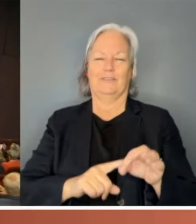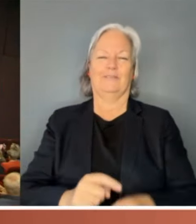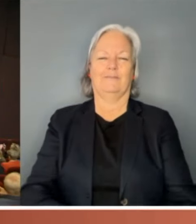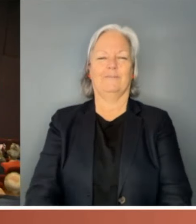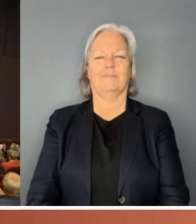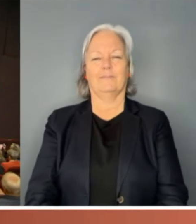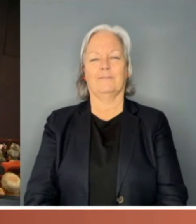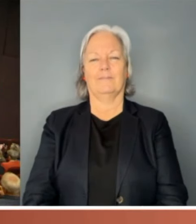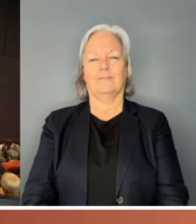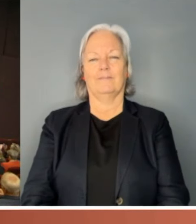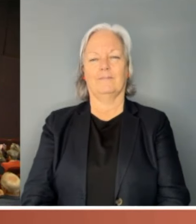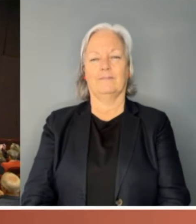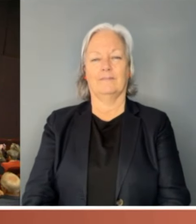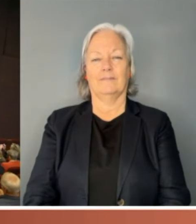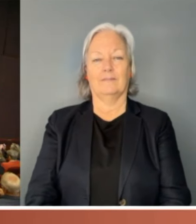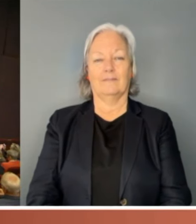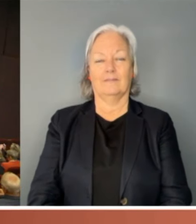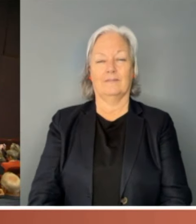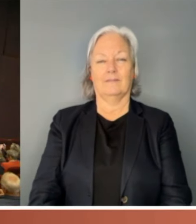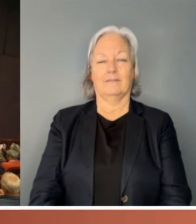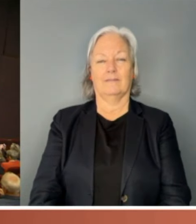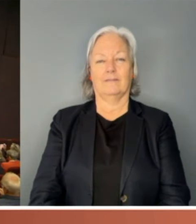And I will. Goodness, they are a shy crowd.